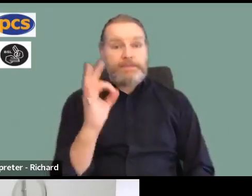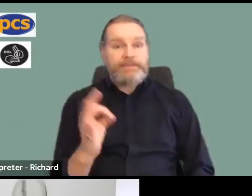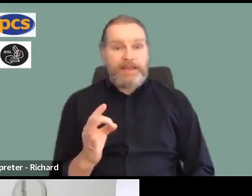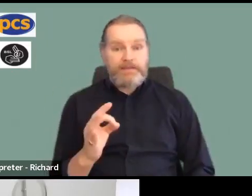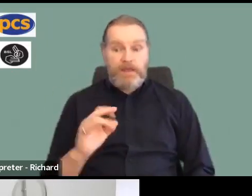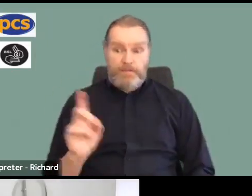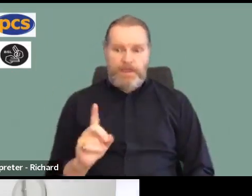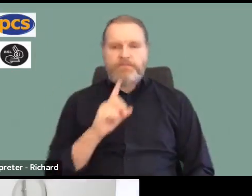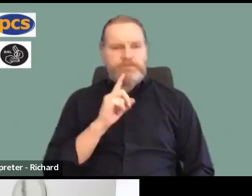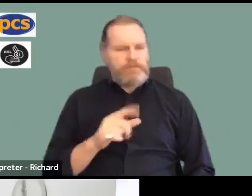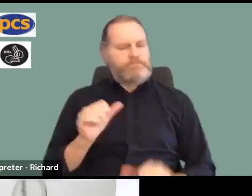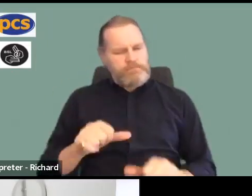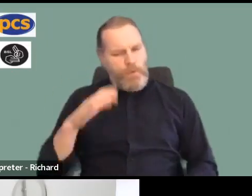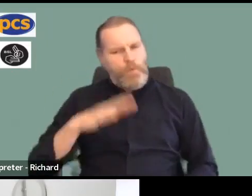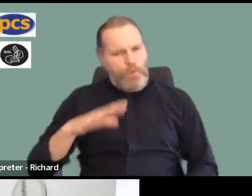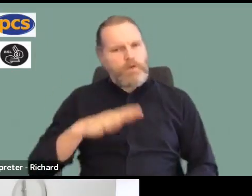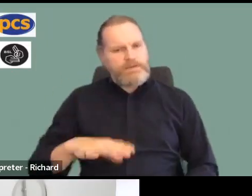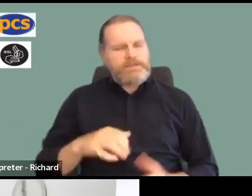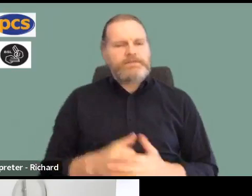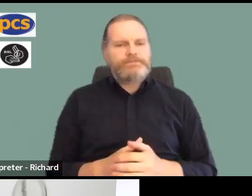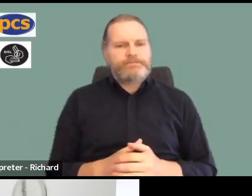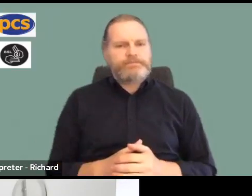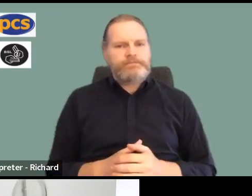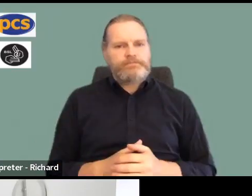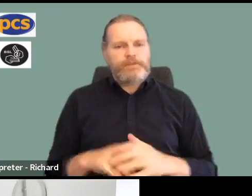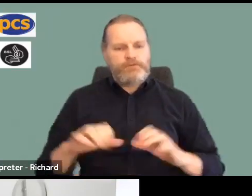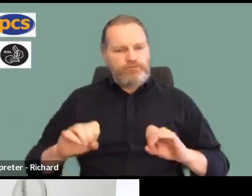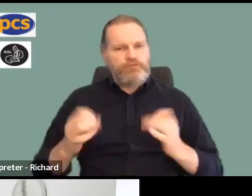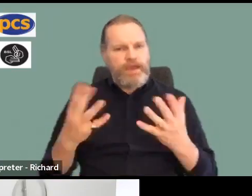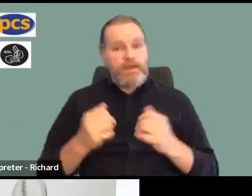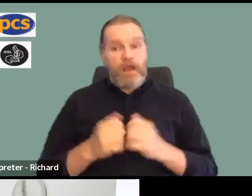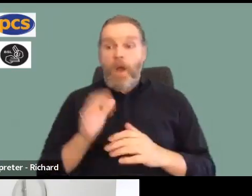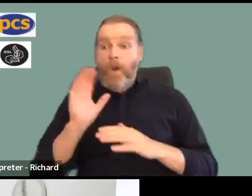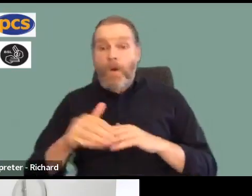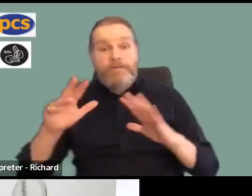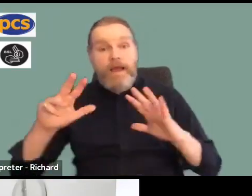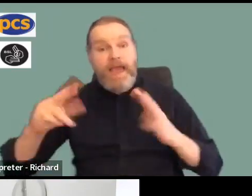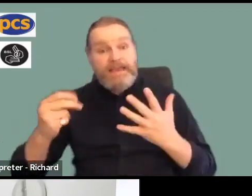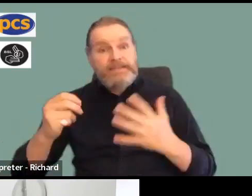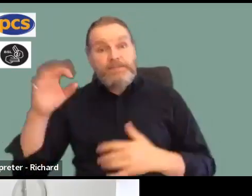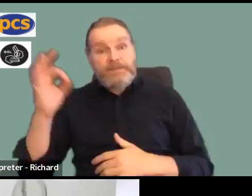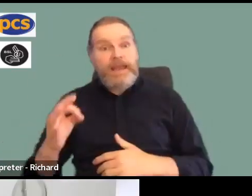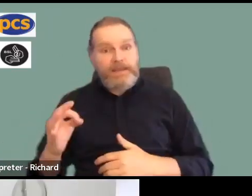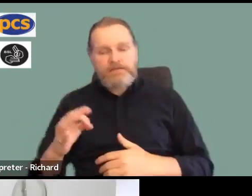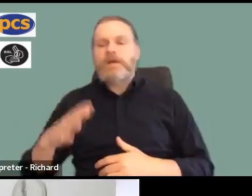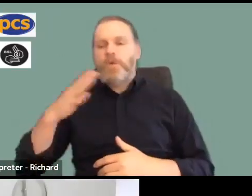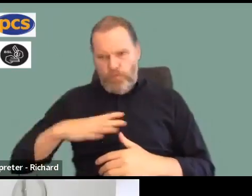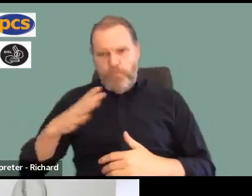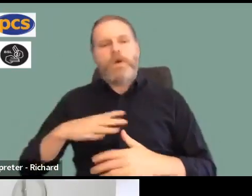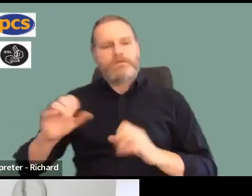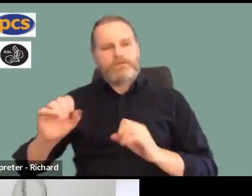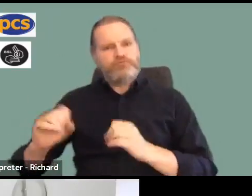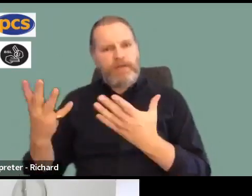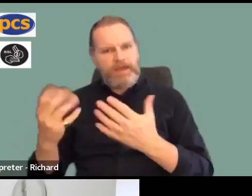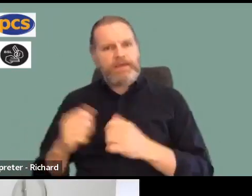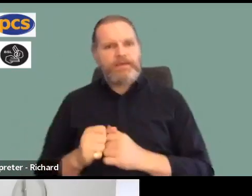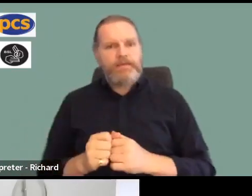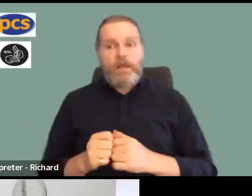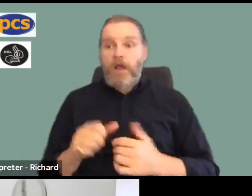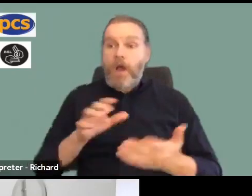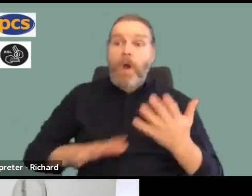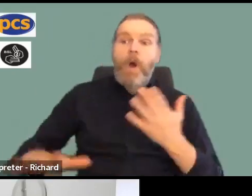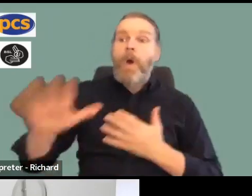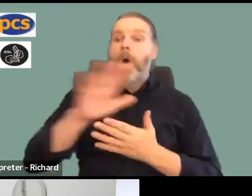voted by well over 80 percent that they would be prepared to support industrial action. And the turnout in that ballot was 45 percent.